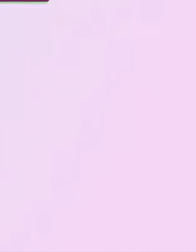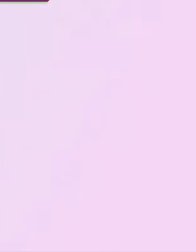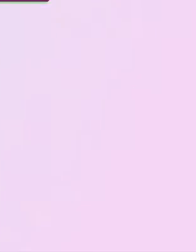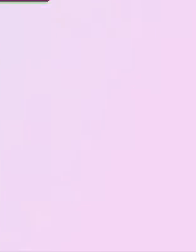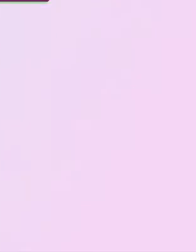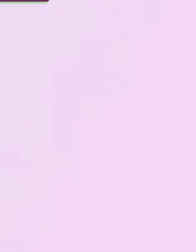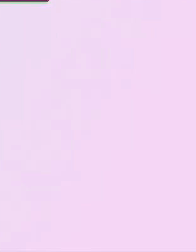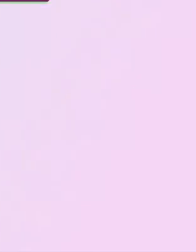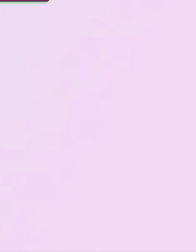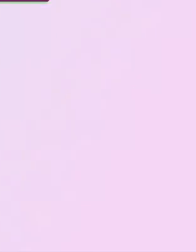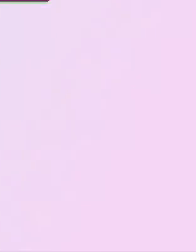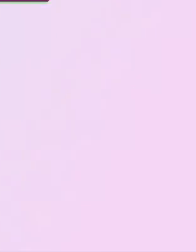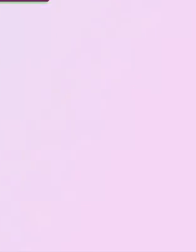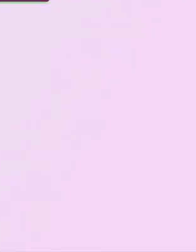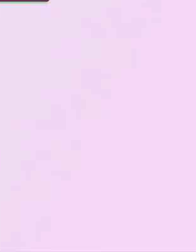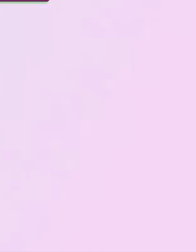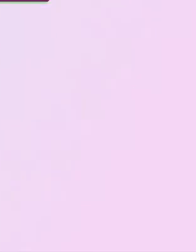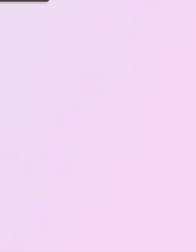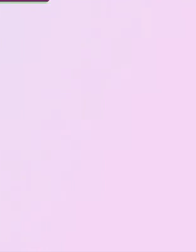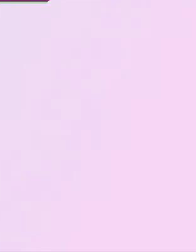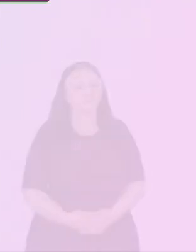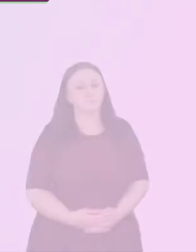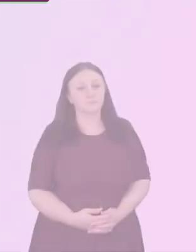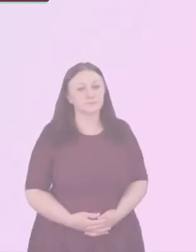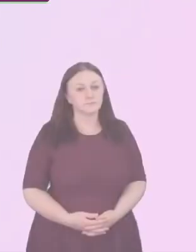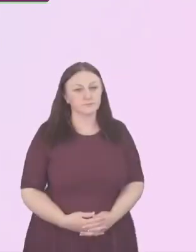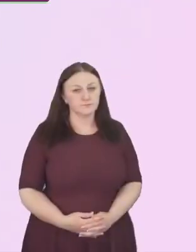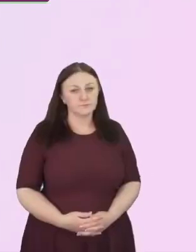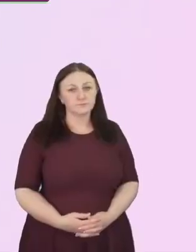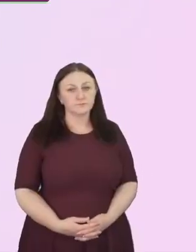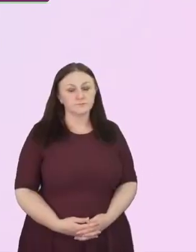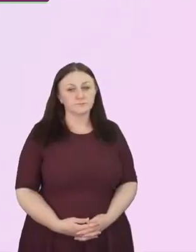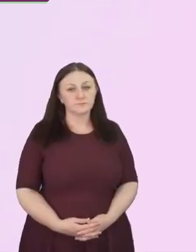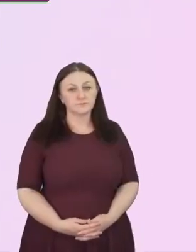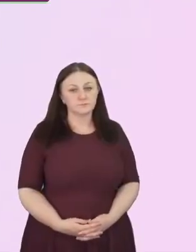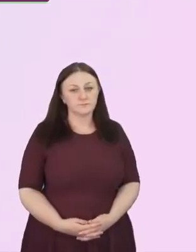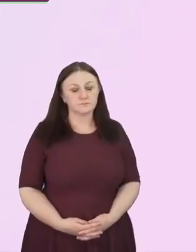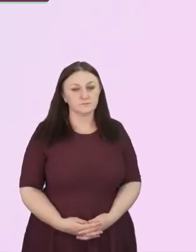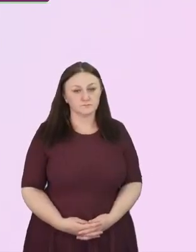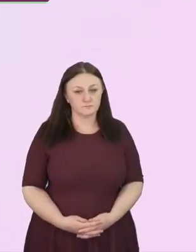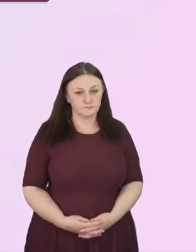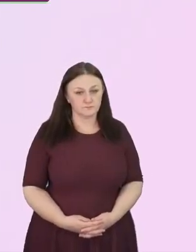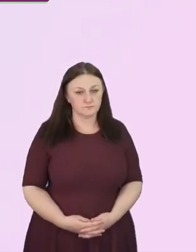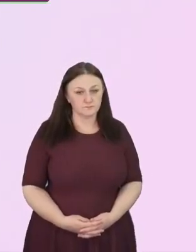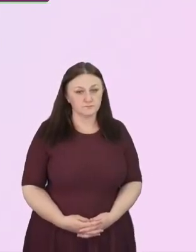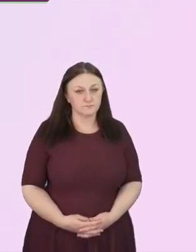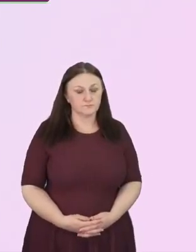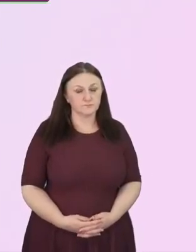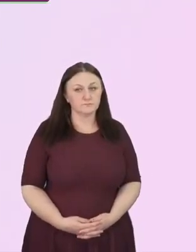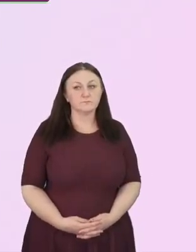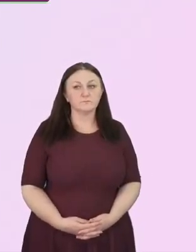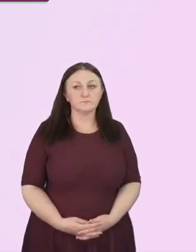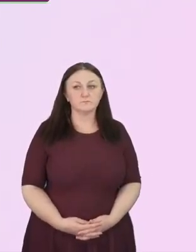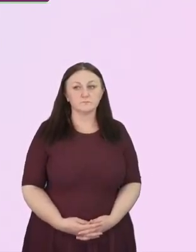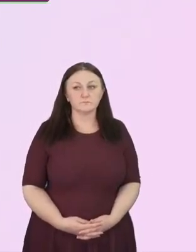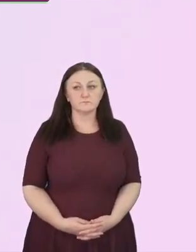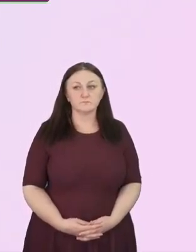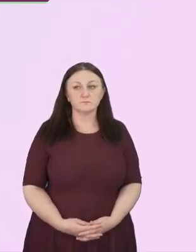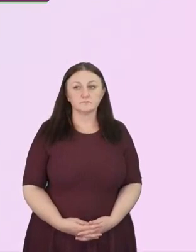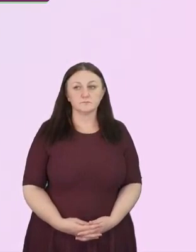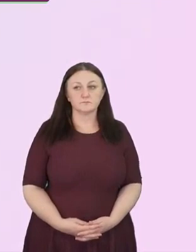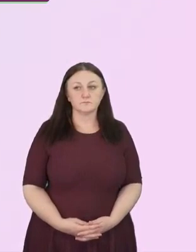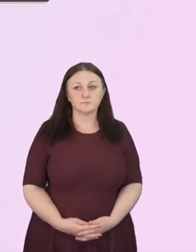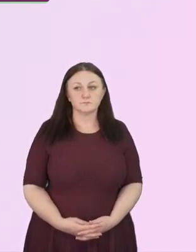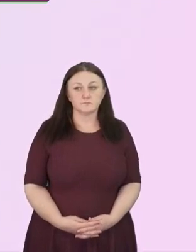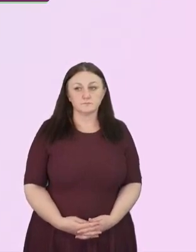Okay. So since the murder of George Floyd, as highlighted by Mary as part of this